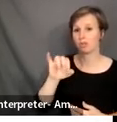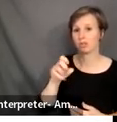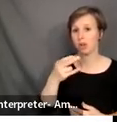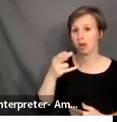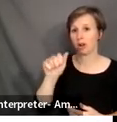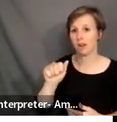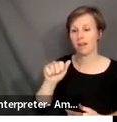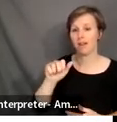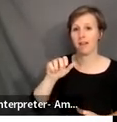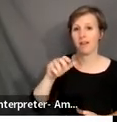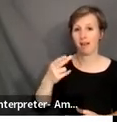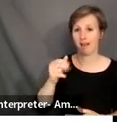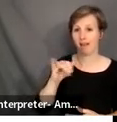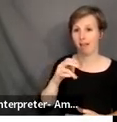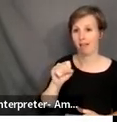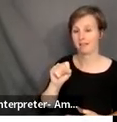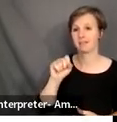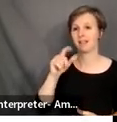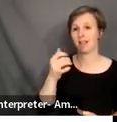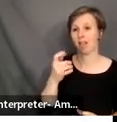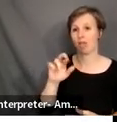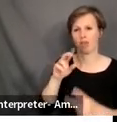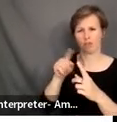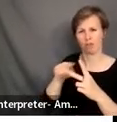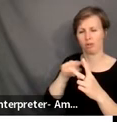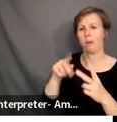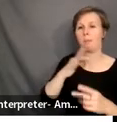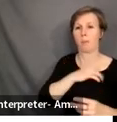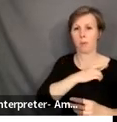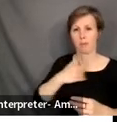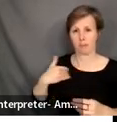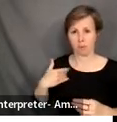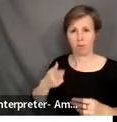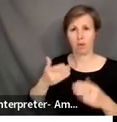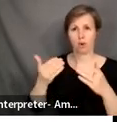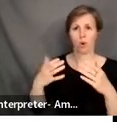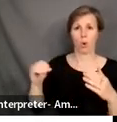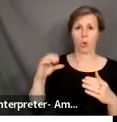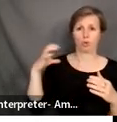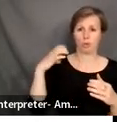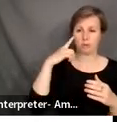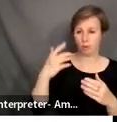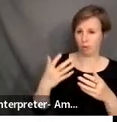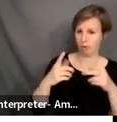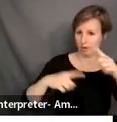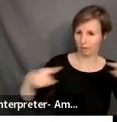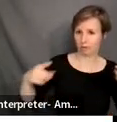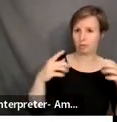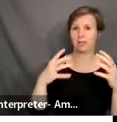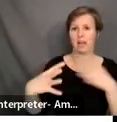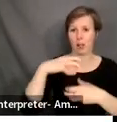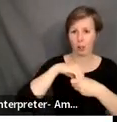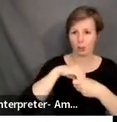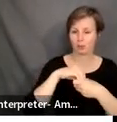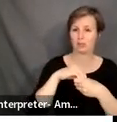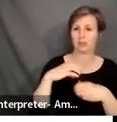Brandenburg. These are ACTFL board members, and they are co-chairs of our new Diversity, Equity, and Inclusion Committee. And they